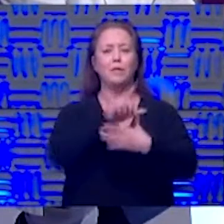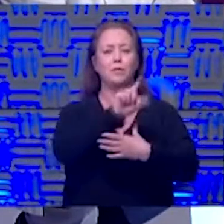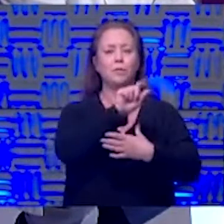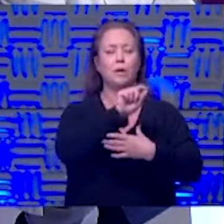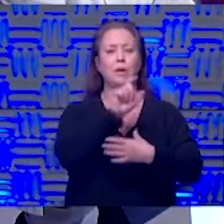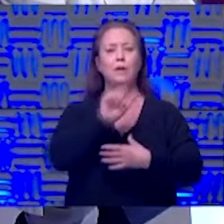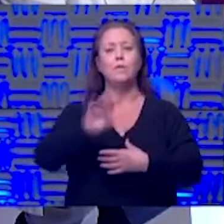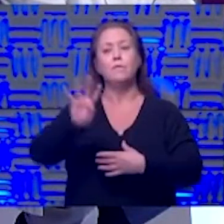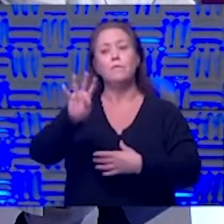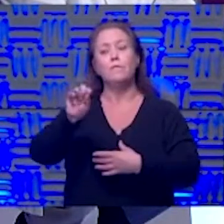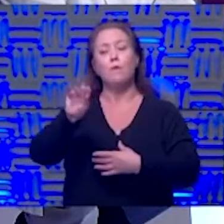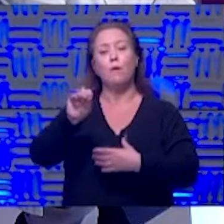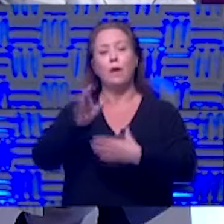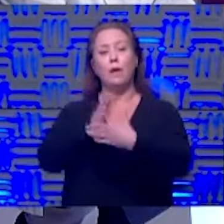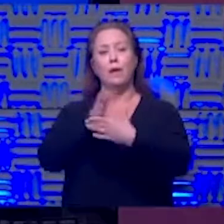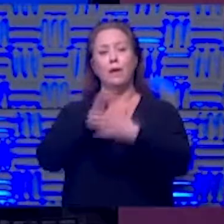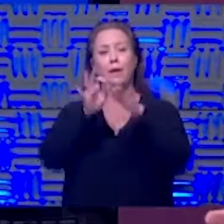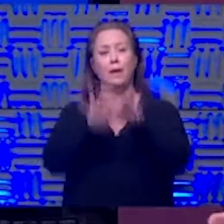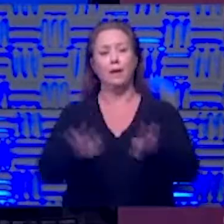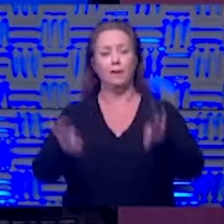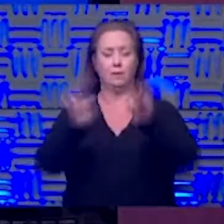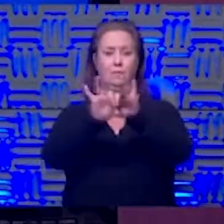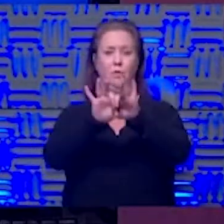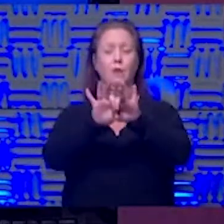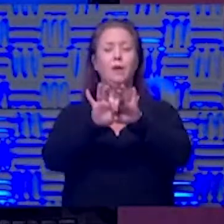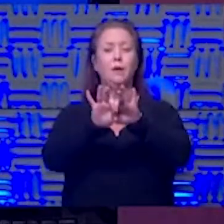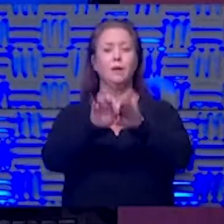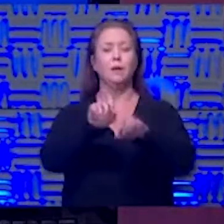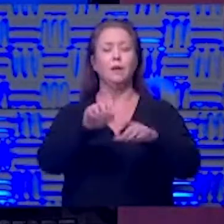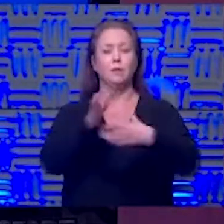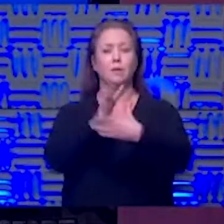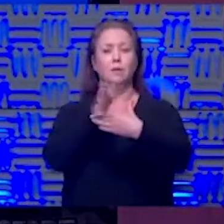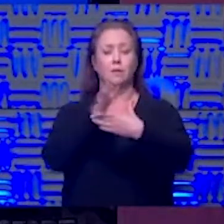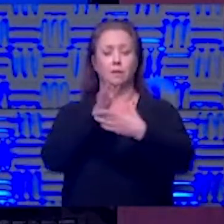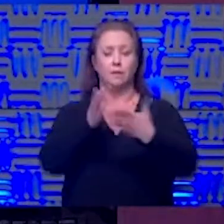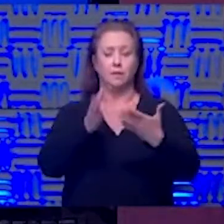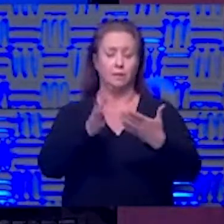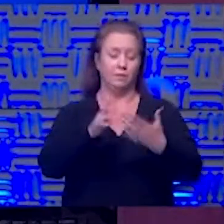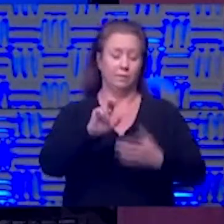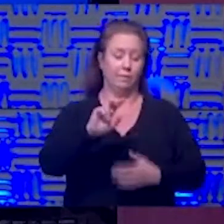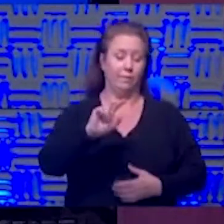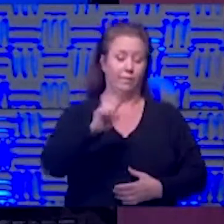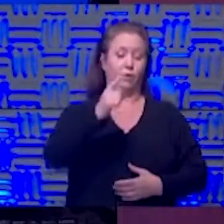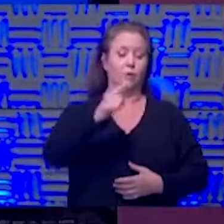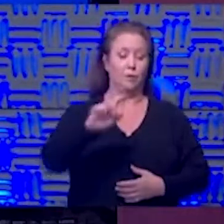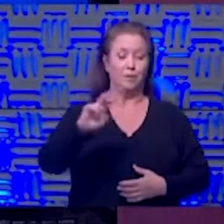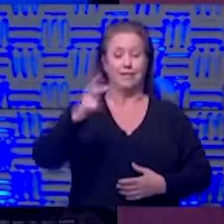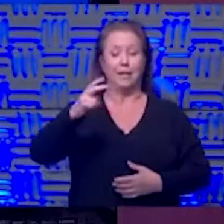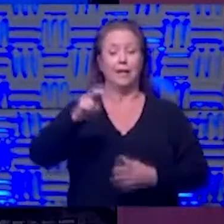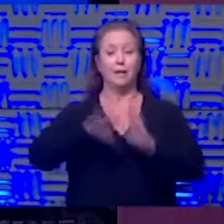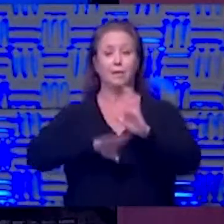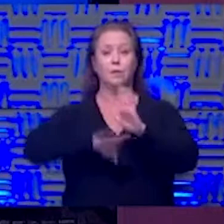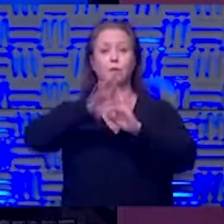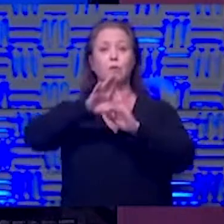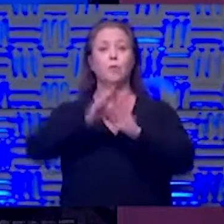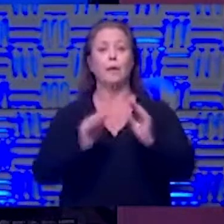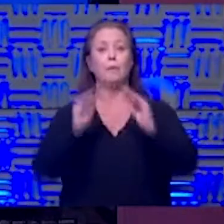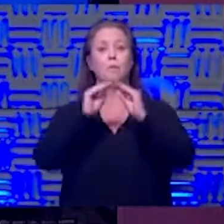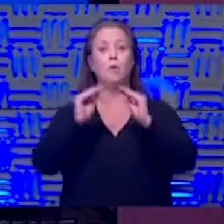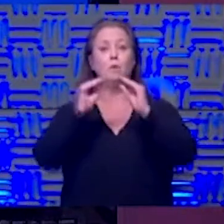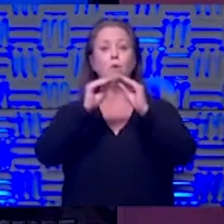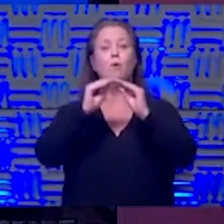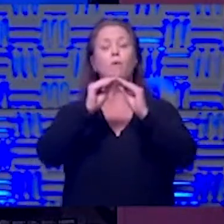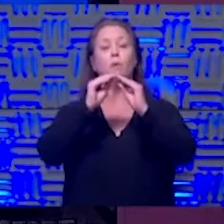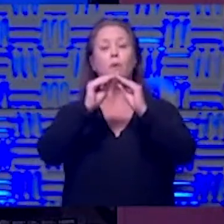turned out to be a critical age range our initial part of this whole surge whether we're in the first or second surge is irrelevant honestly it's just we're getting more cases